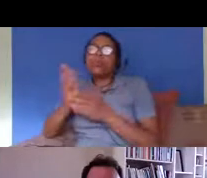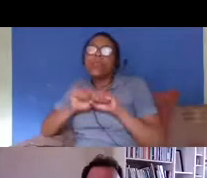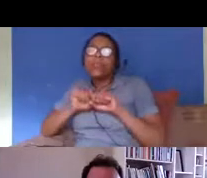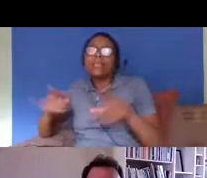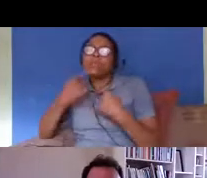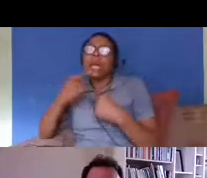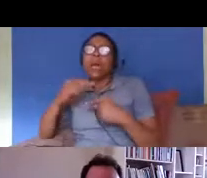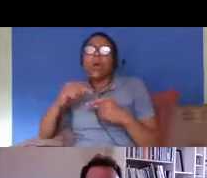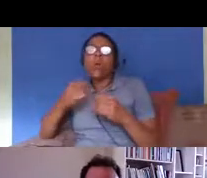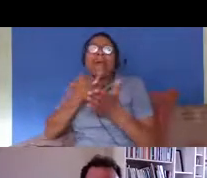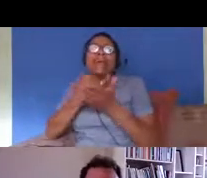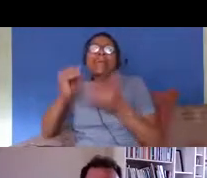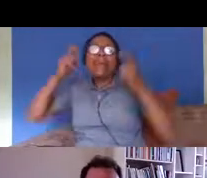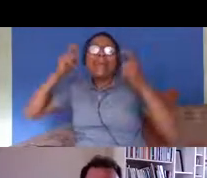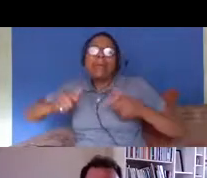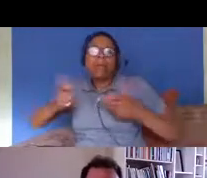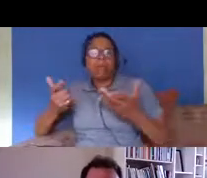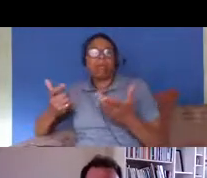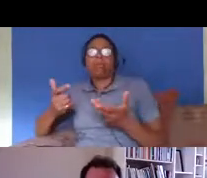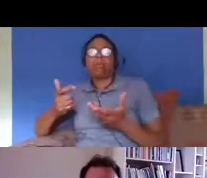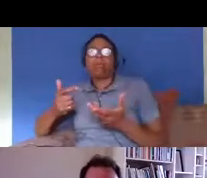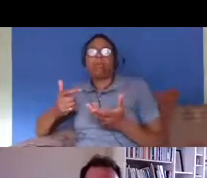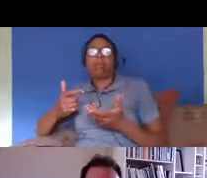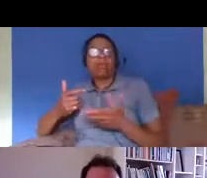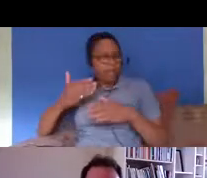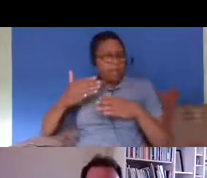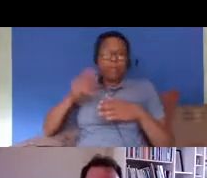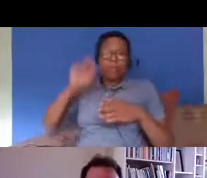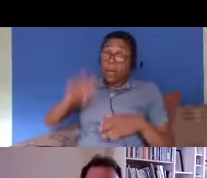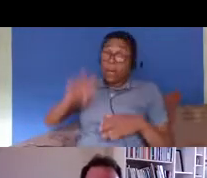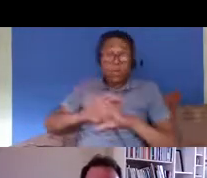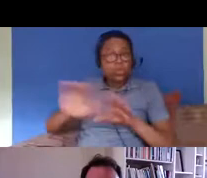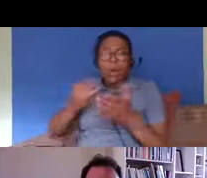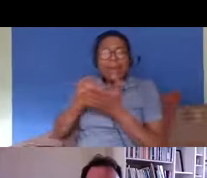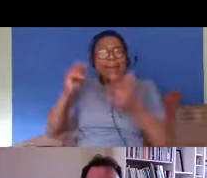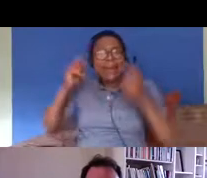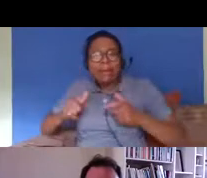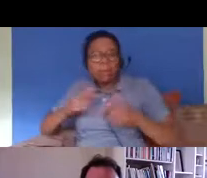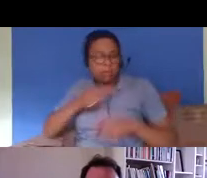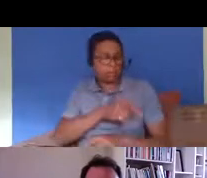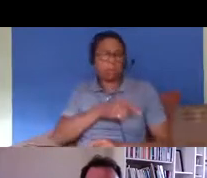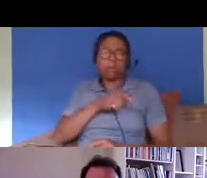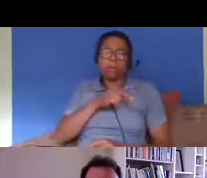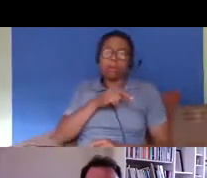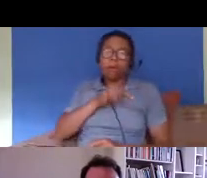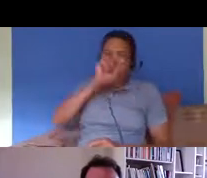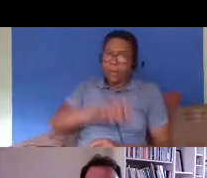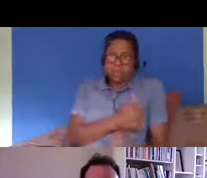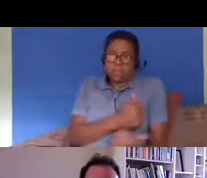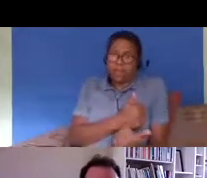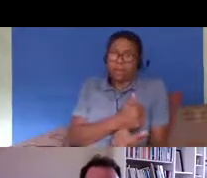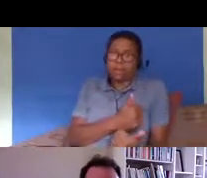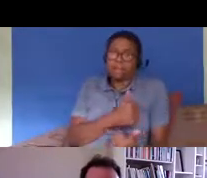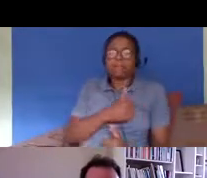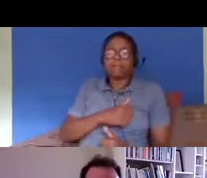um is illegal as such their actions may be but the person isn't um but i i think it's it's fair to say that this the this group is